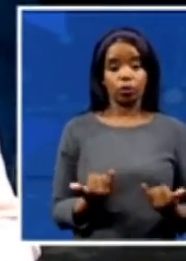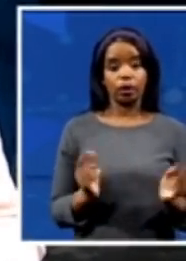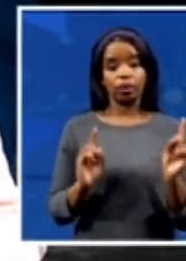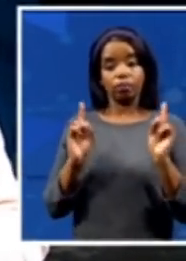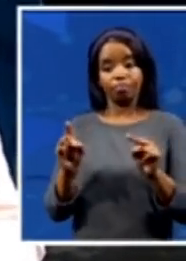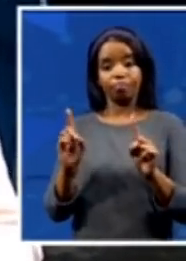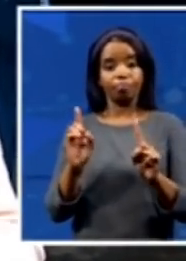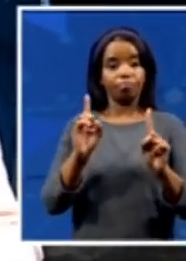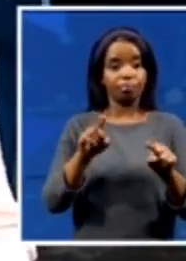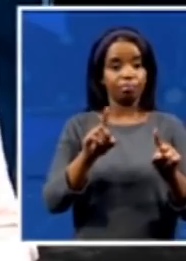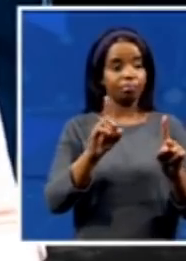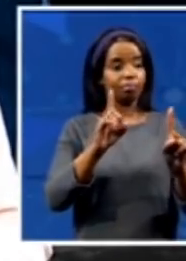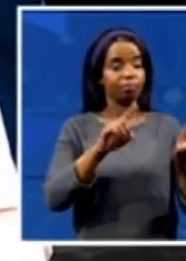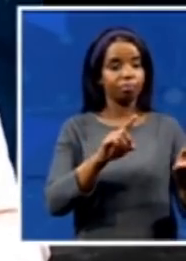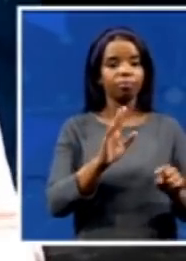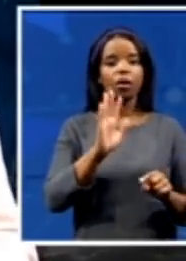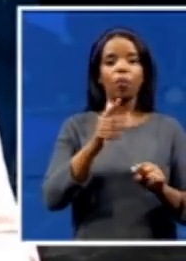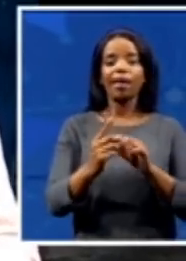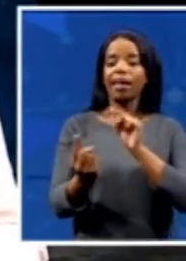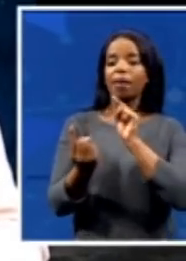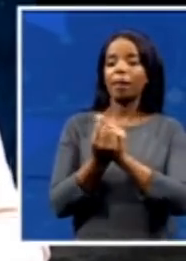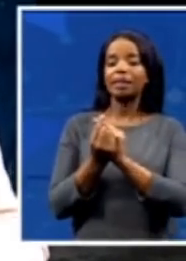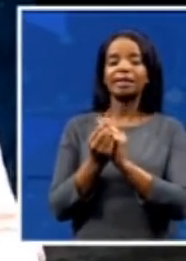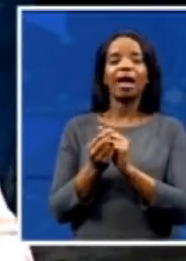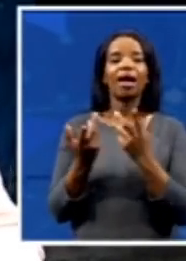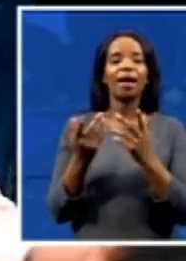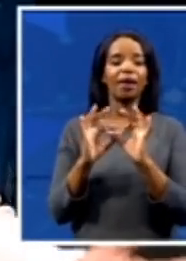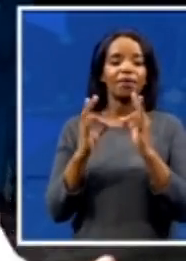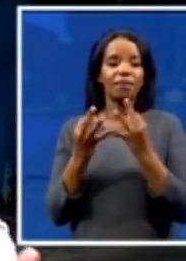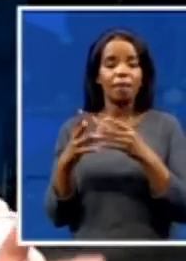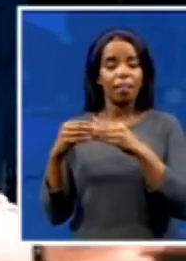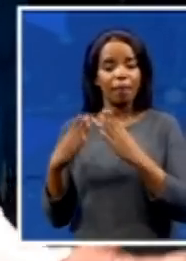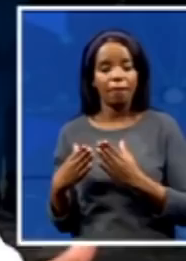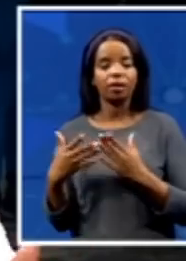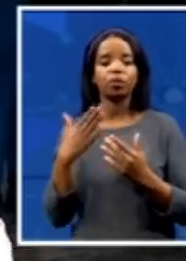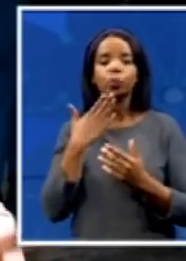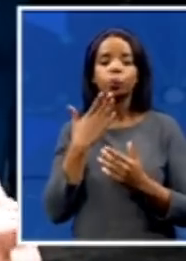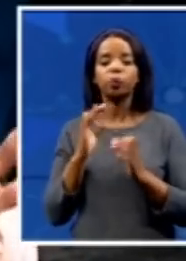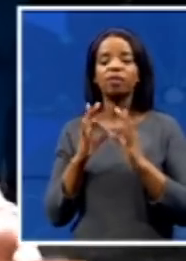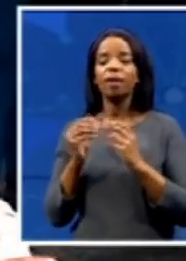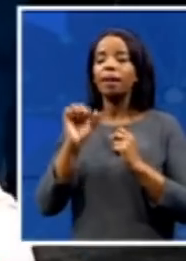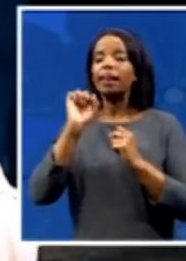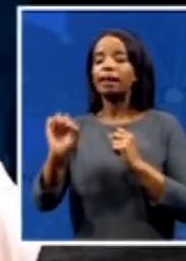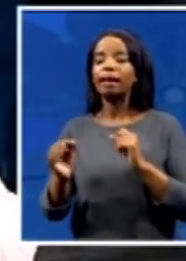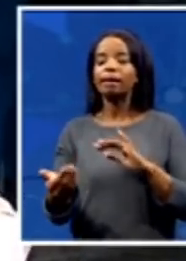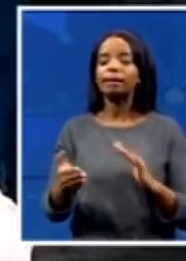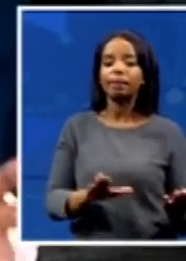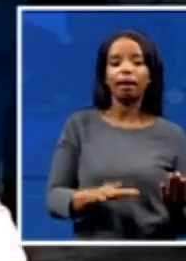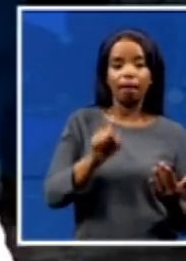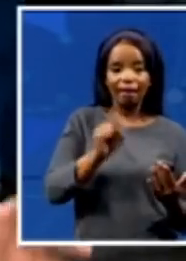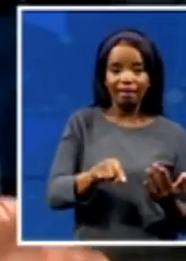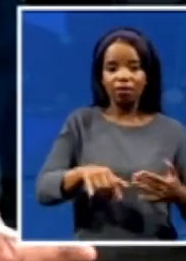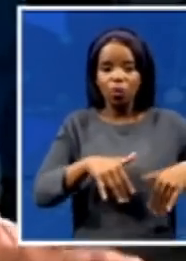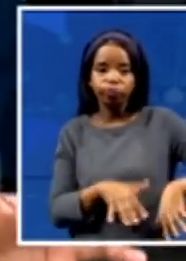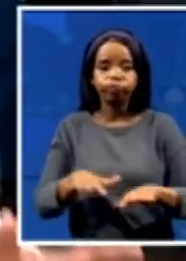or families who've lost their loved ones. And he's also then going to be taken around just to see the extent